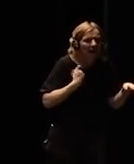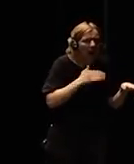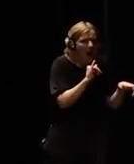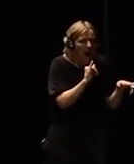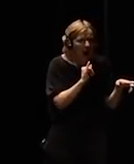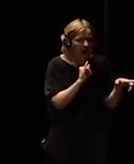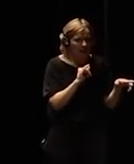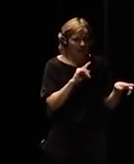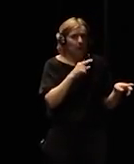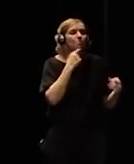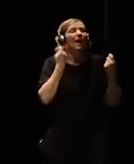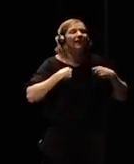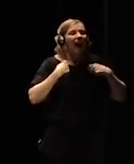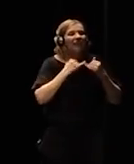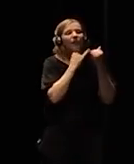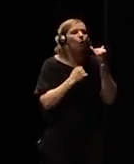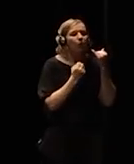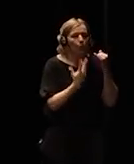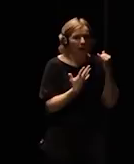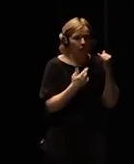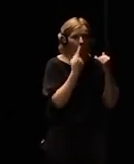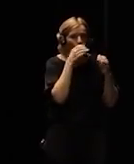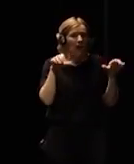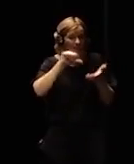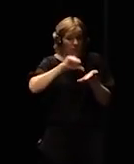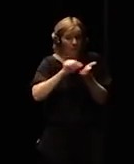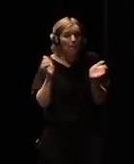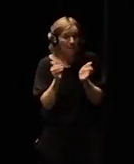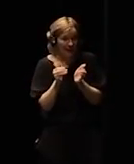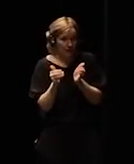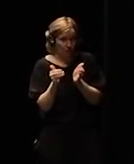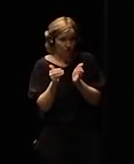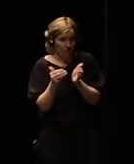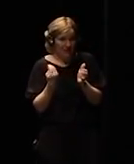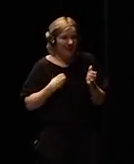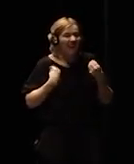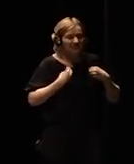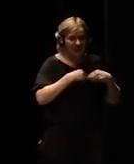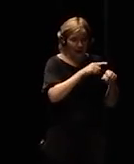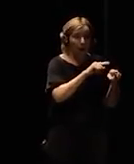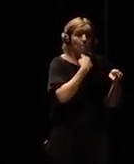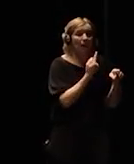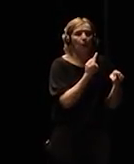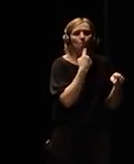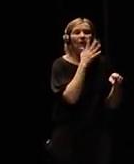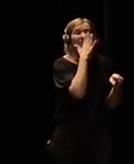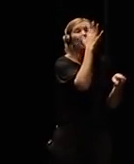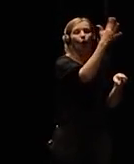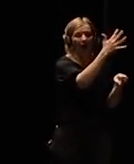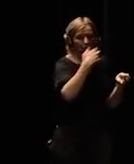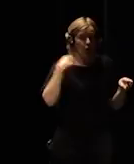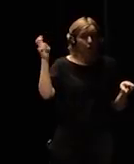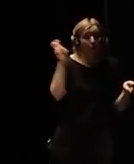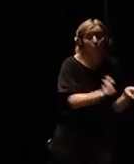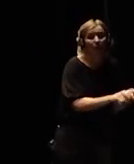machine will be in here in five years and I can ask a question like what is the future of Borgos and who's going to be the next mayor the machine